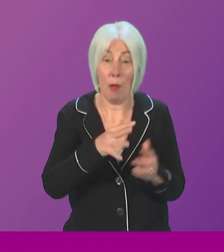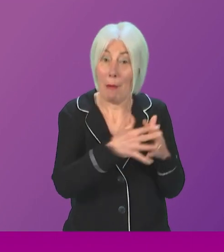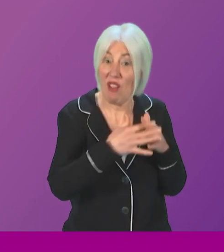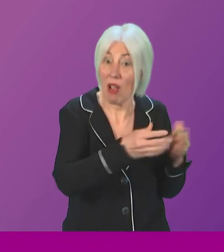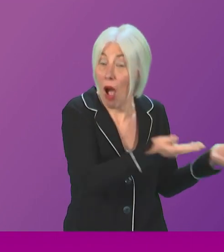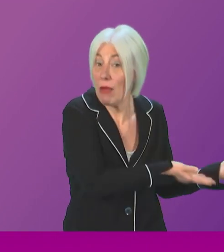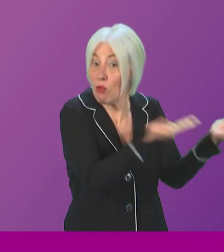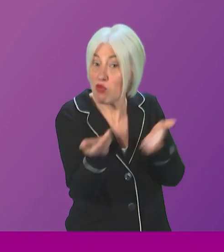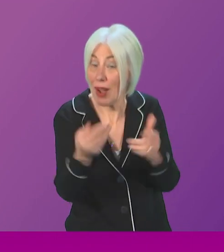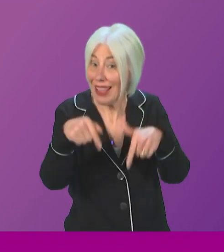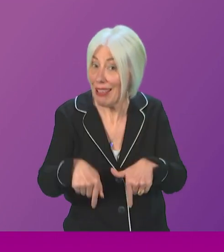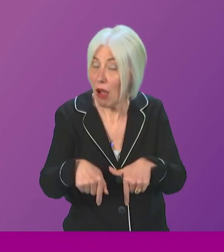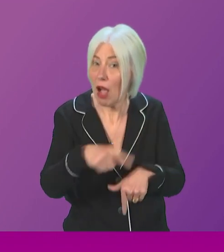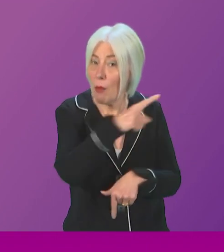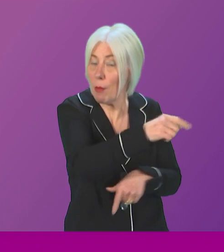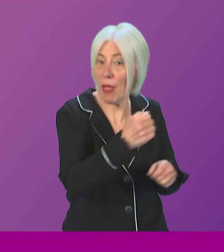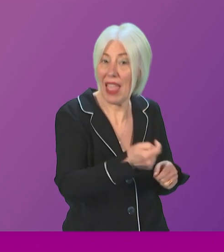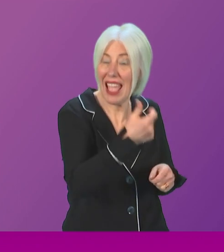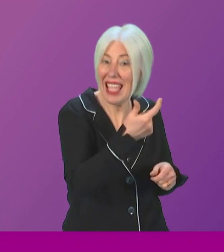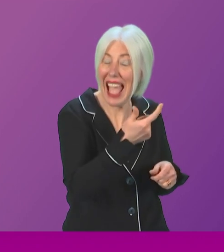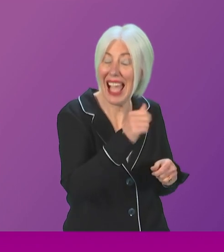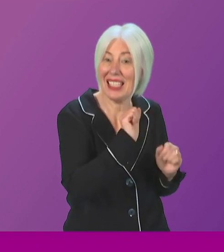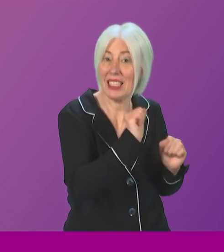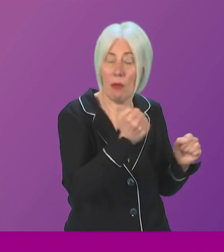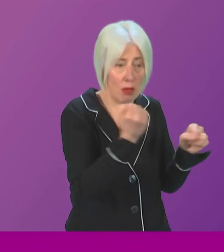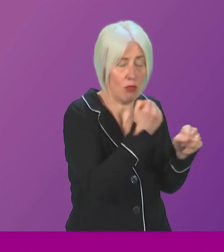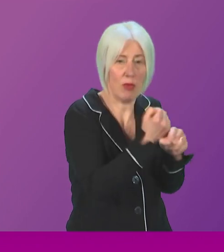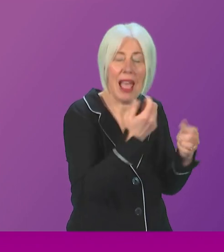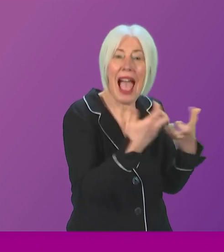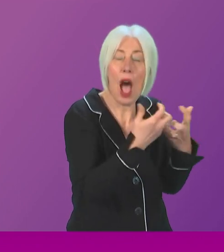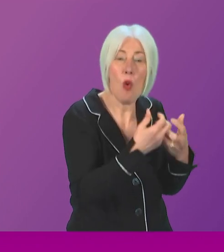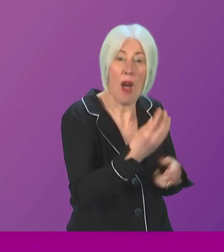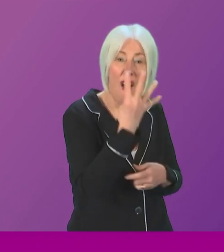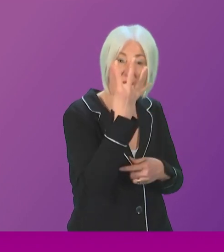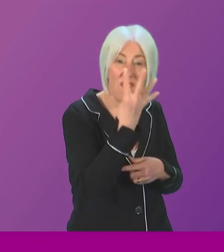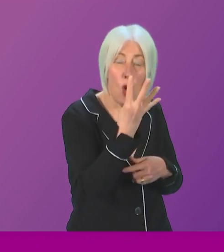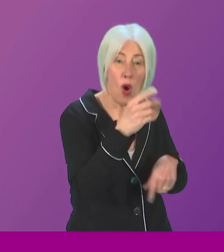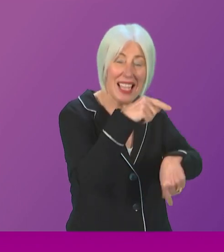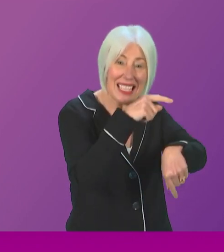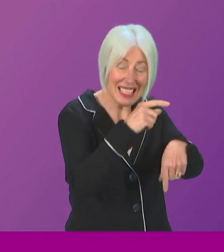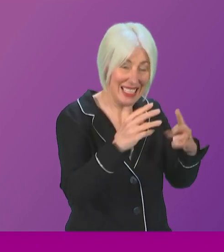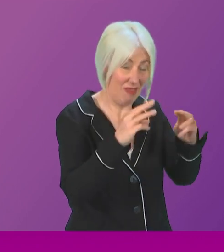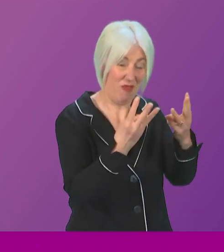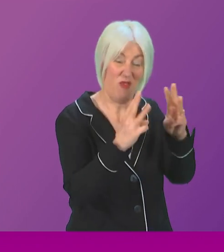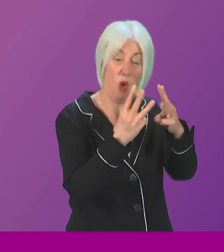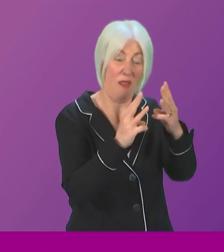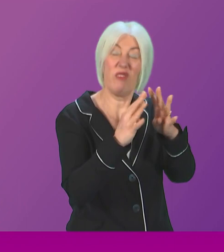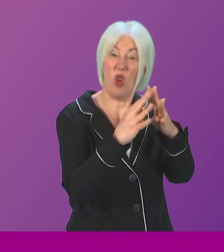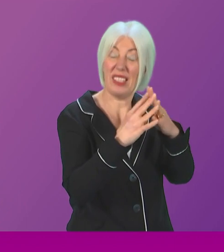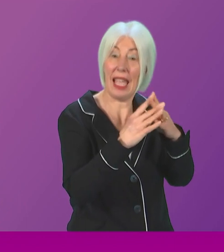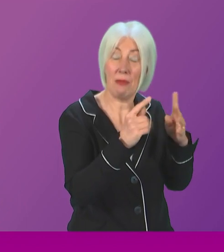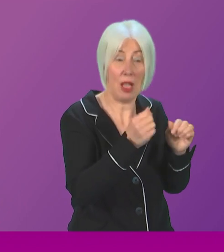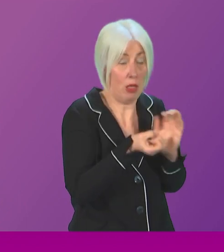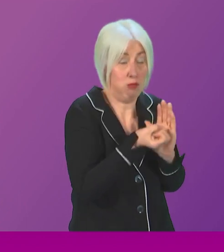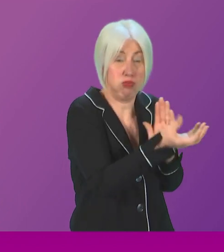their gas is produced with over four times, four times the carbon emissions of Rosebank.